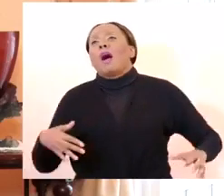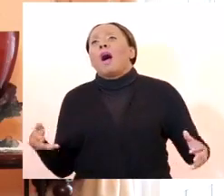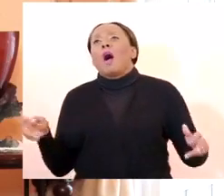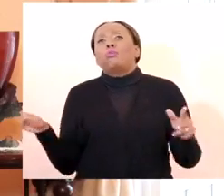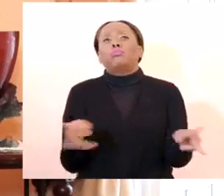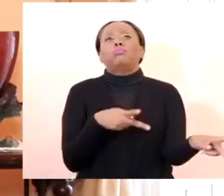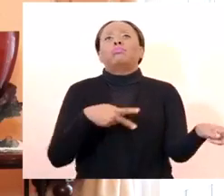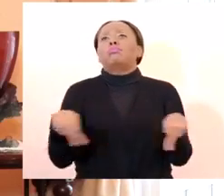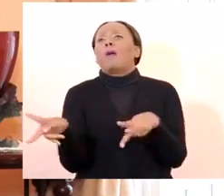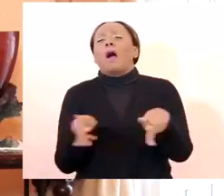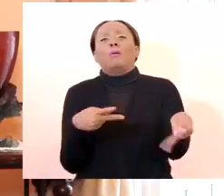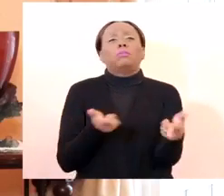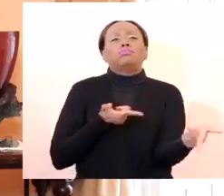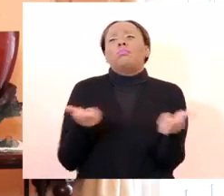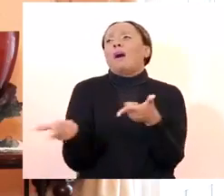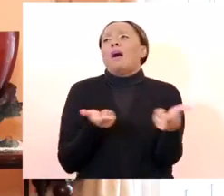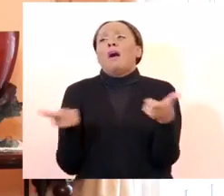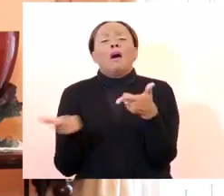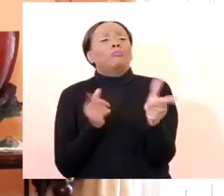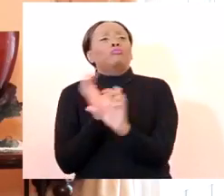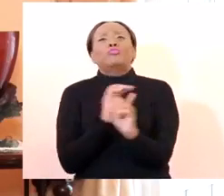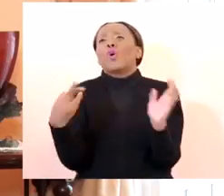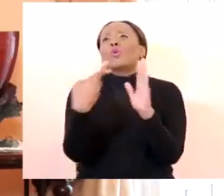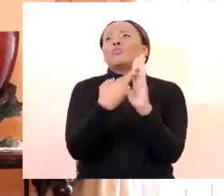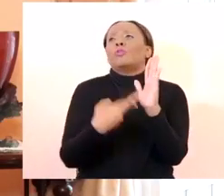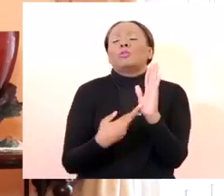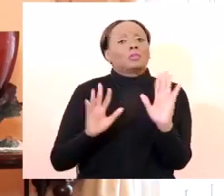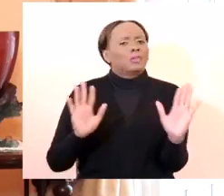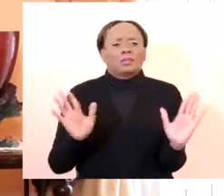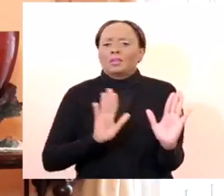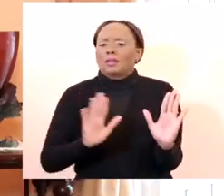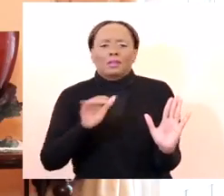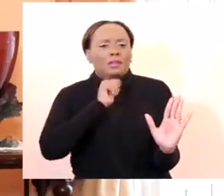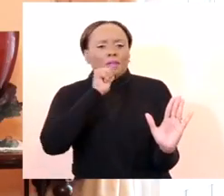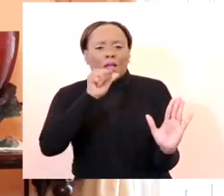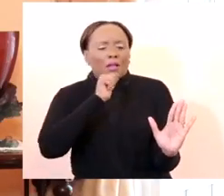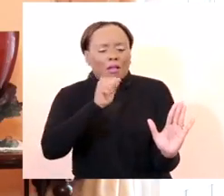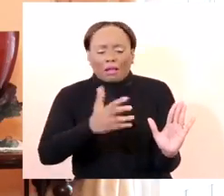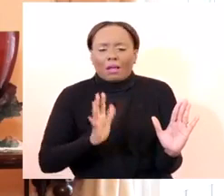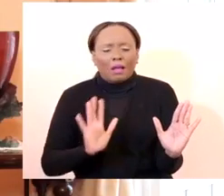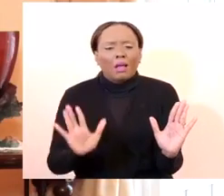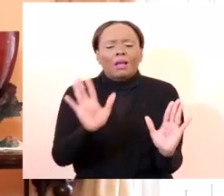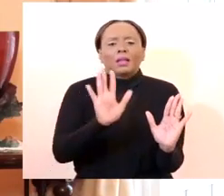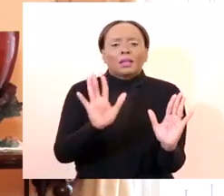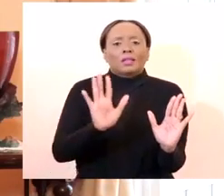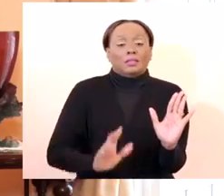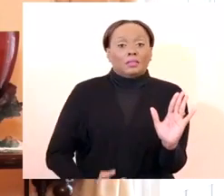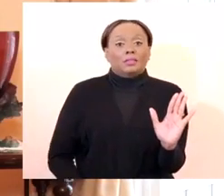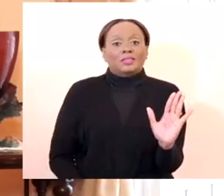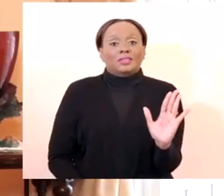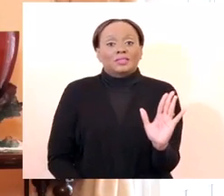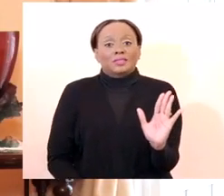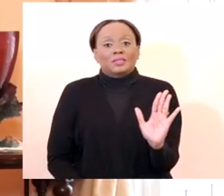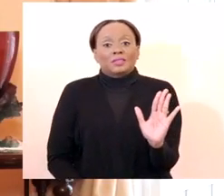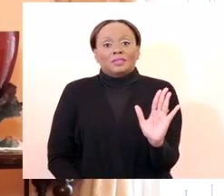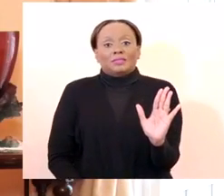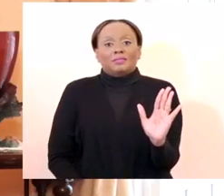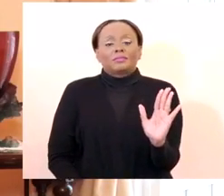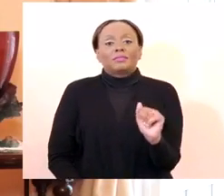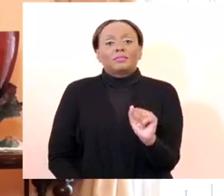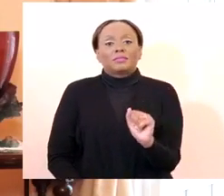That has never been the case, and it is not going to be the case. It is because of,